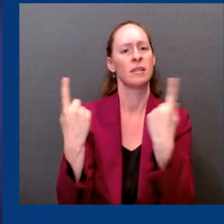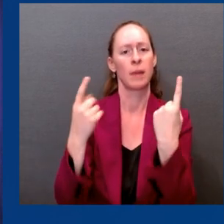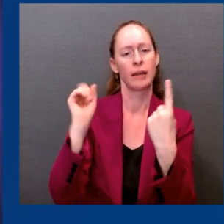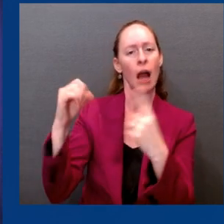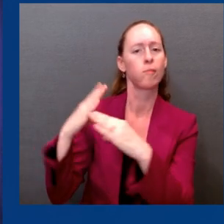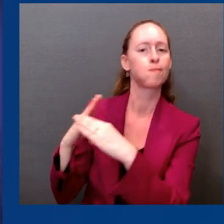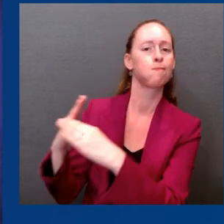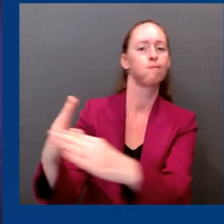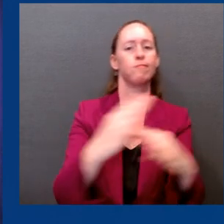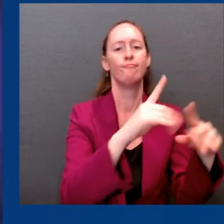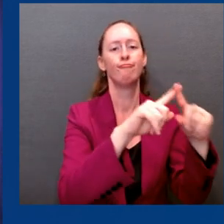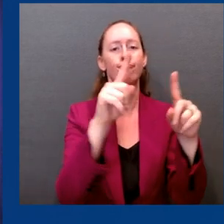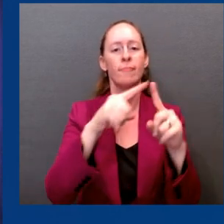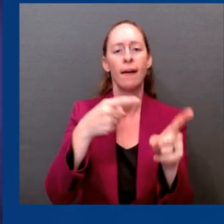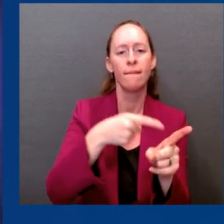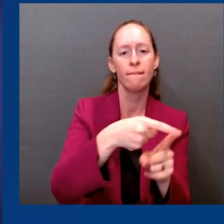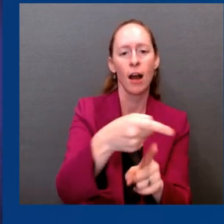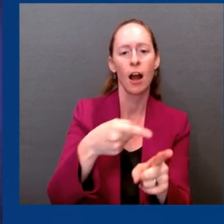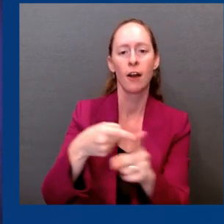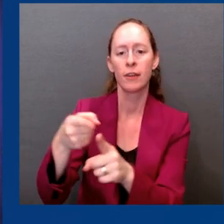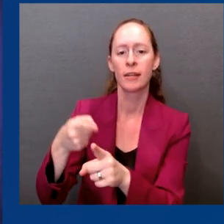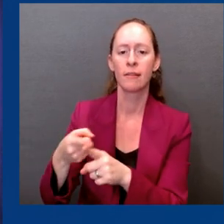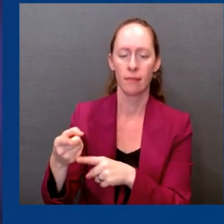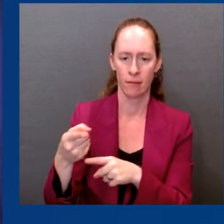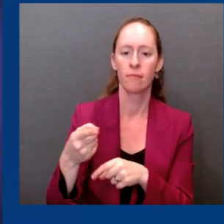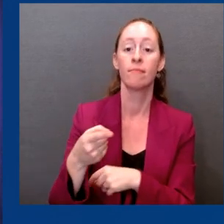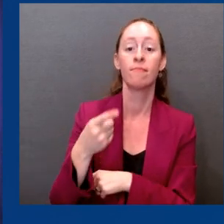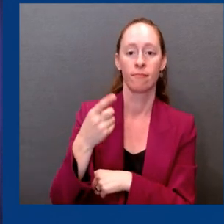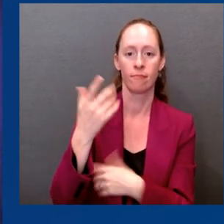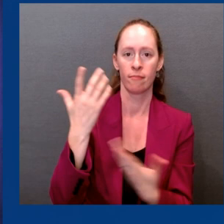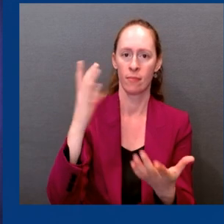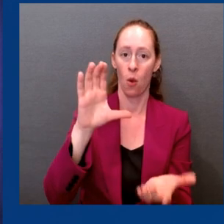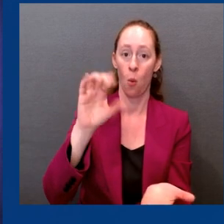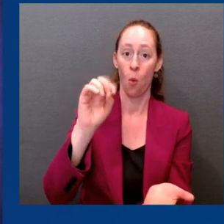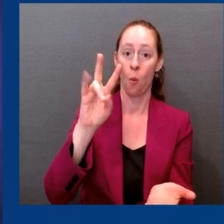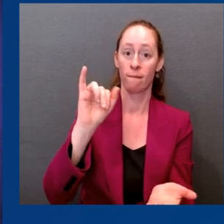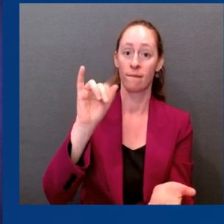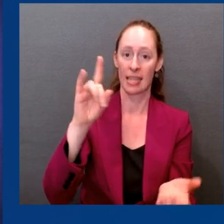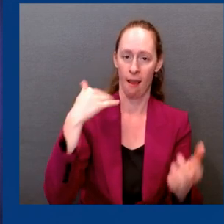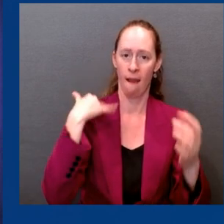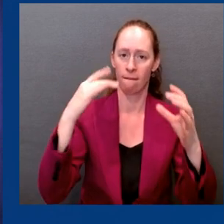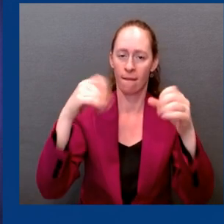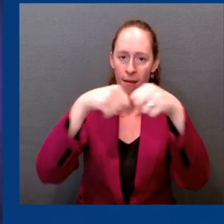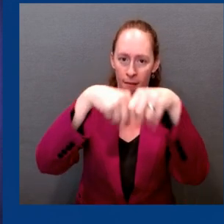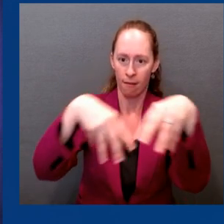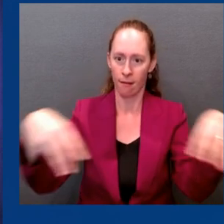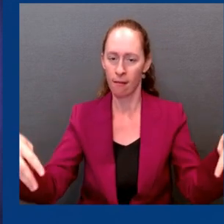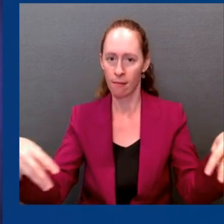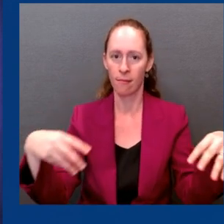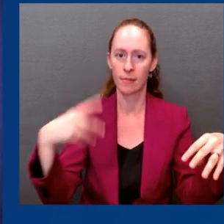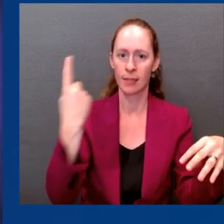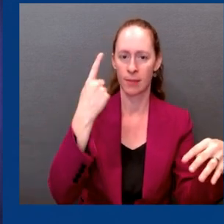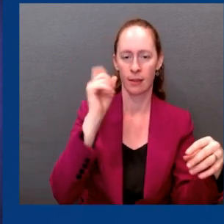request to Congress is funding for that next generation of vaccines that's so critical if we're going to be able to